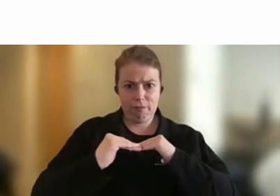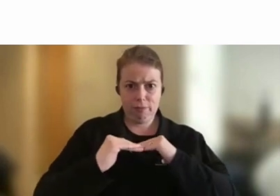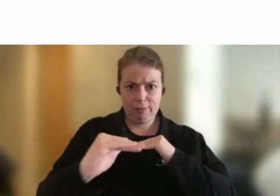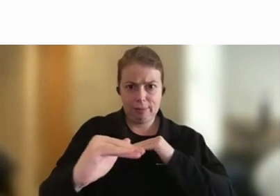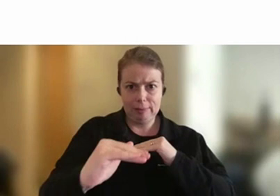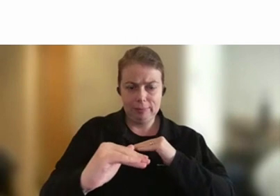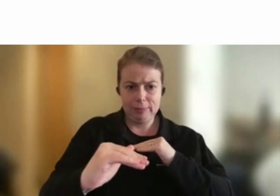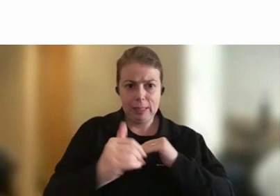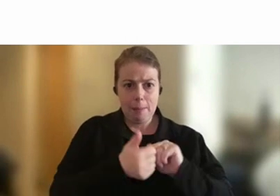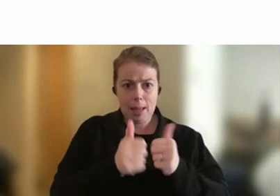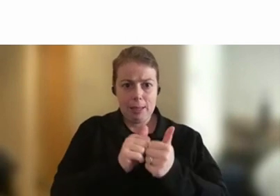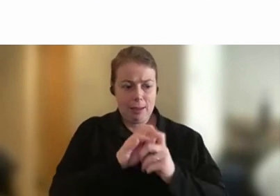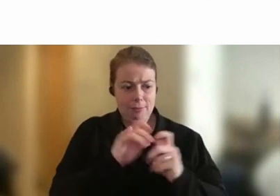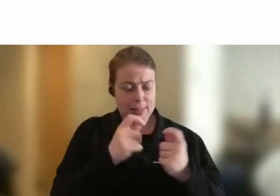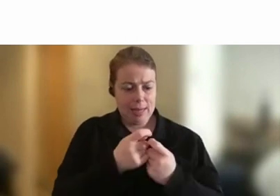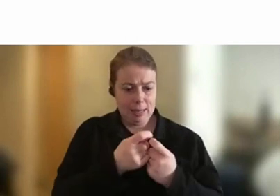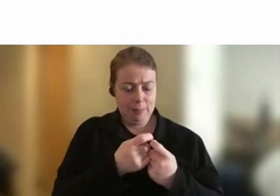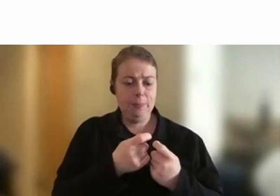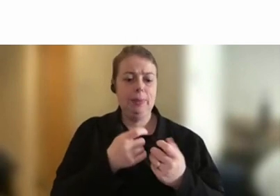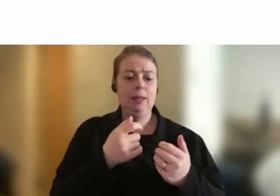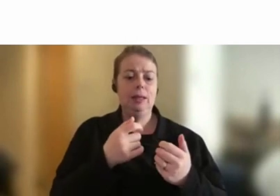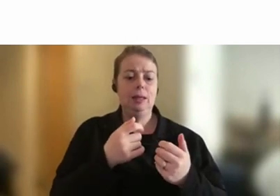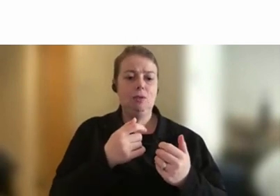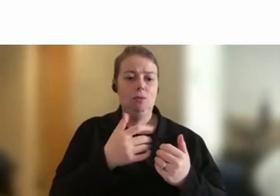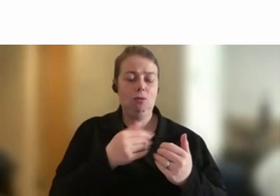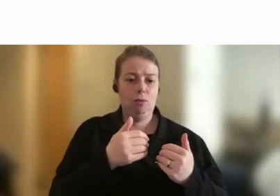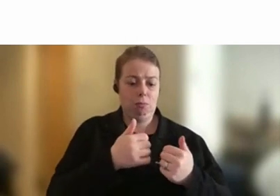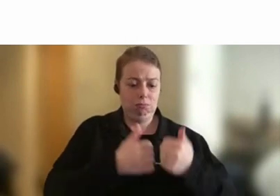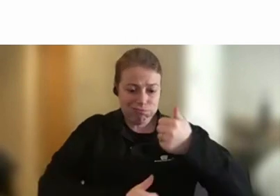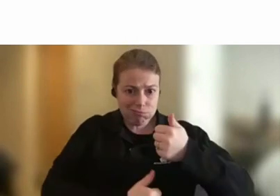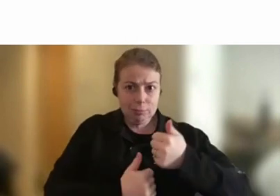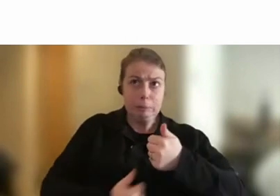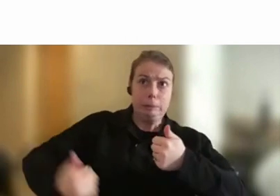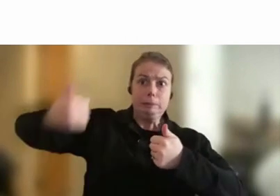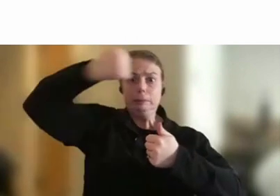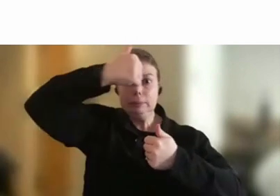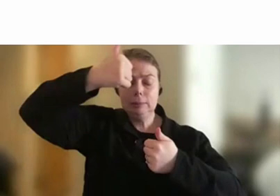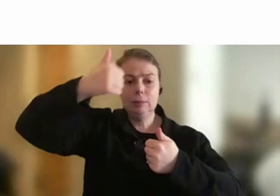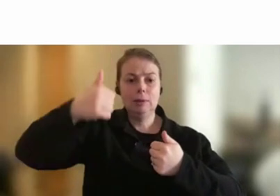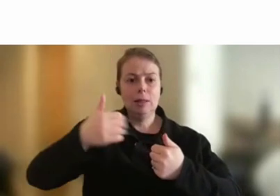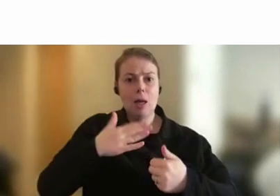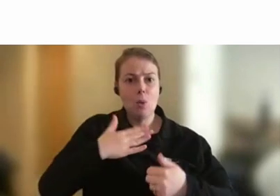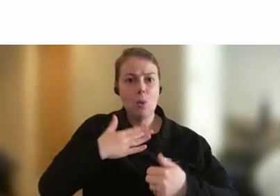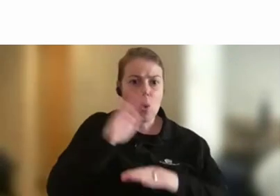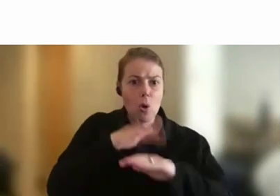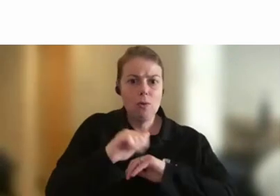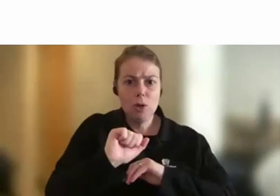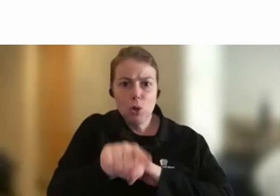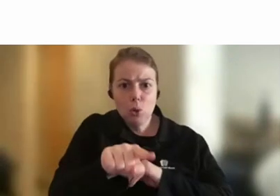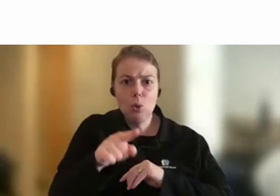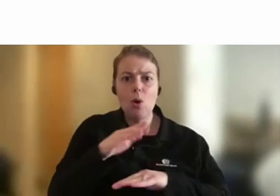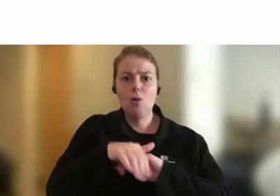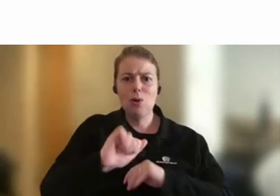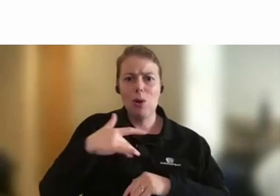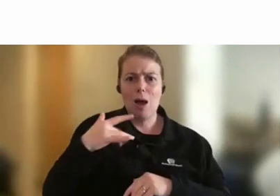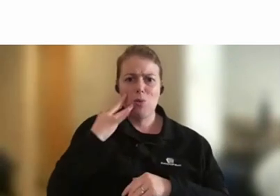of everything from junior to senior. And they always wanted to hear about you and your life. And I reckon when I first went into Deloitte, I found this weird, because I was